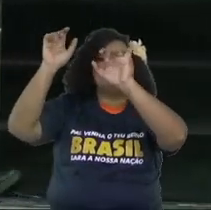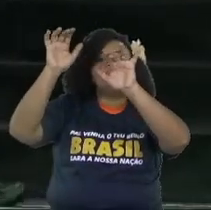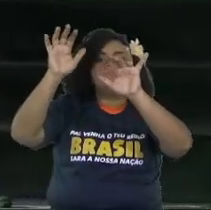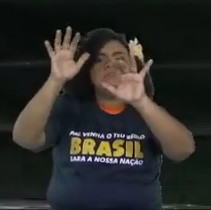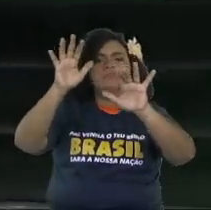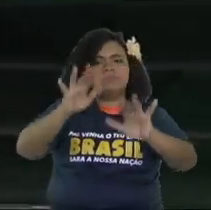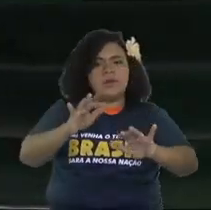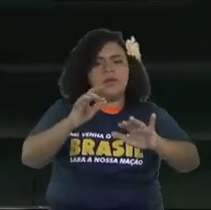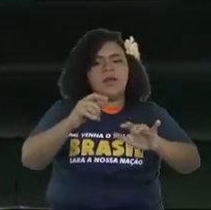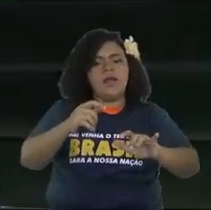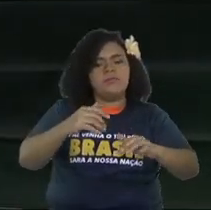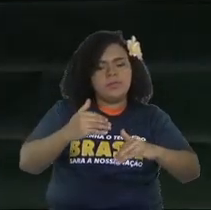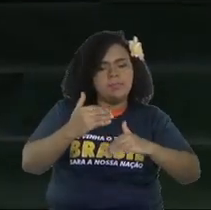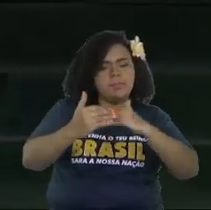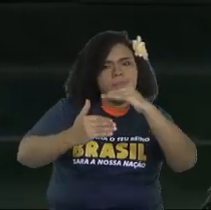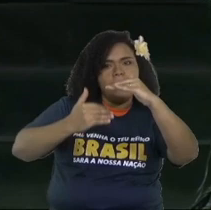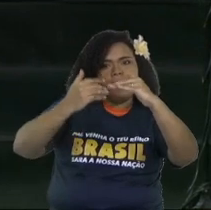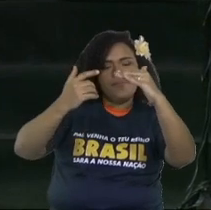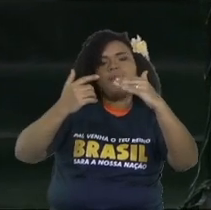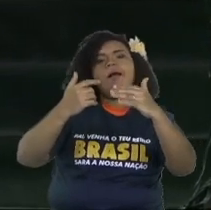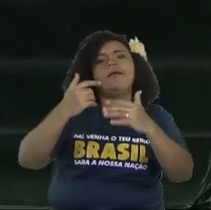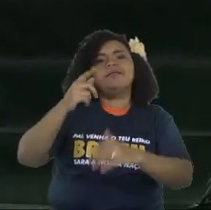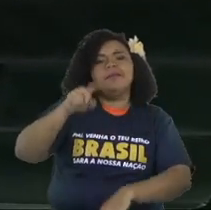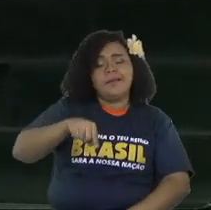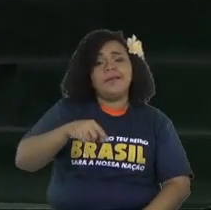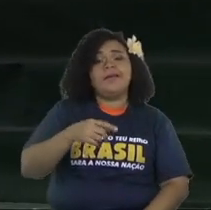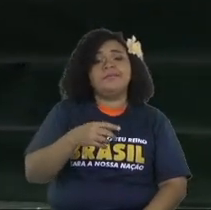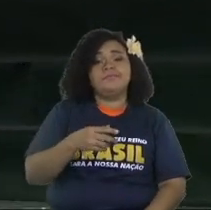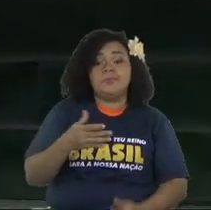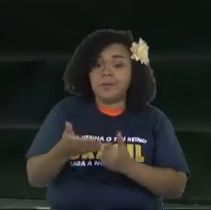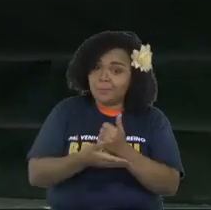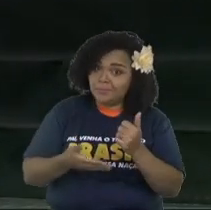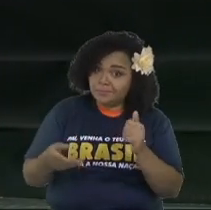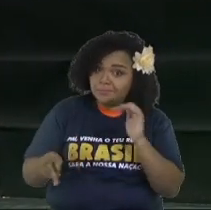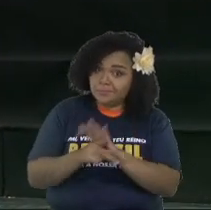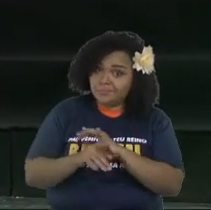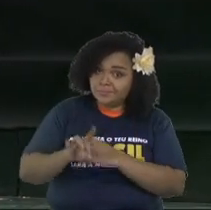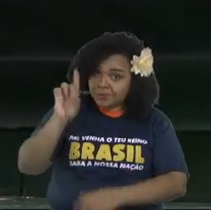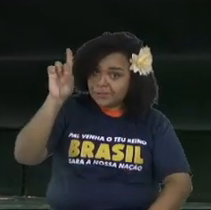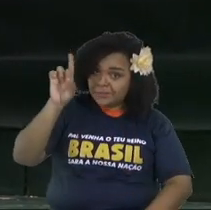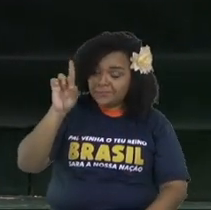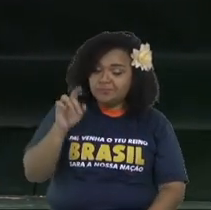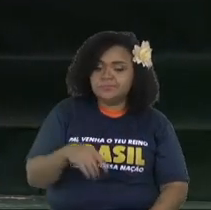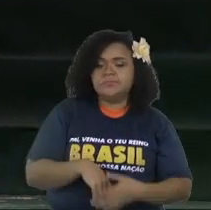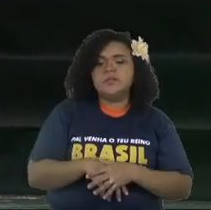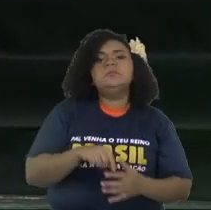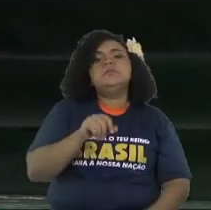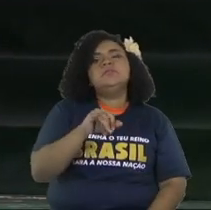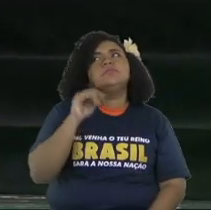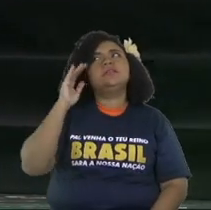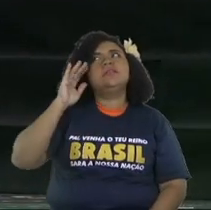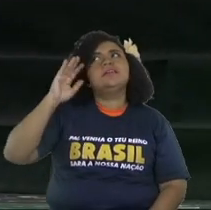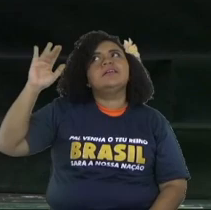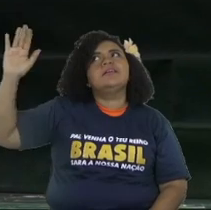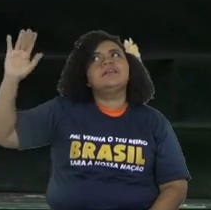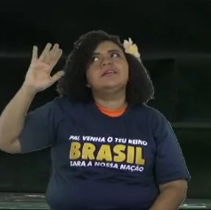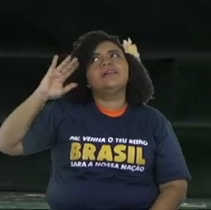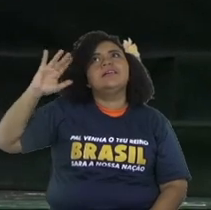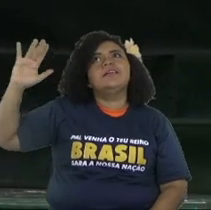will prosper you this is basic this is basic never dream